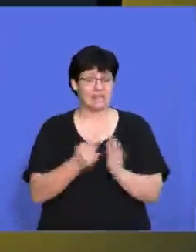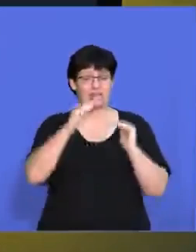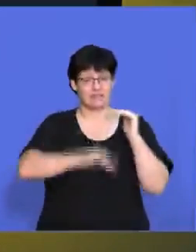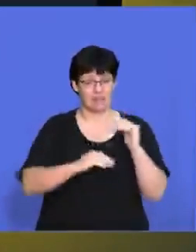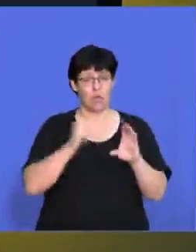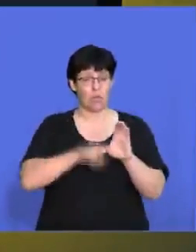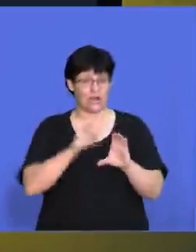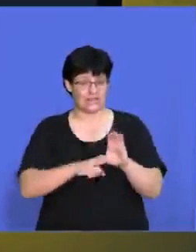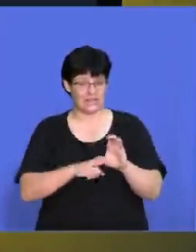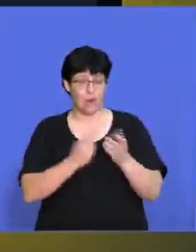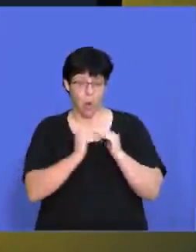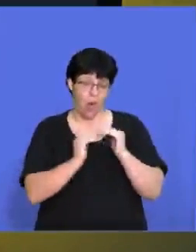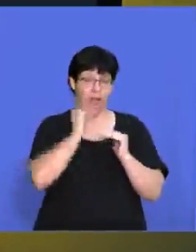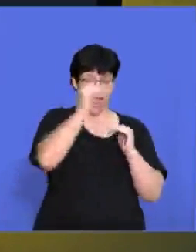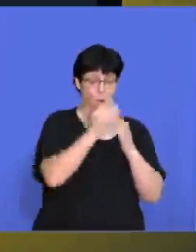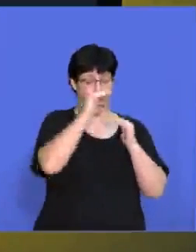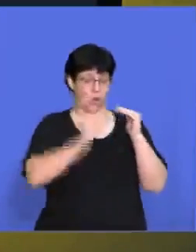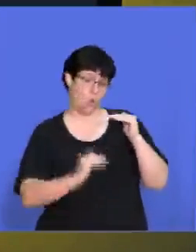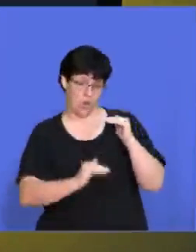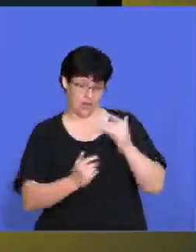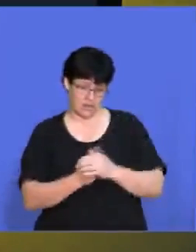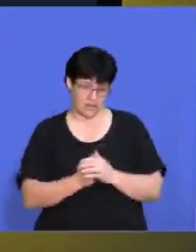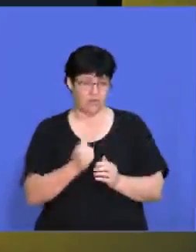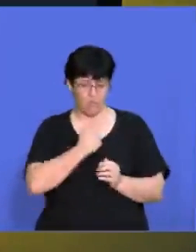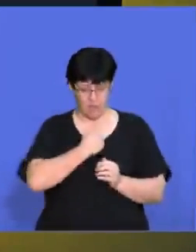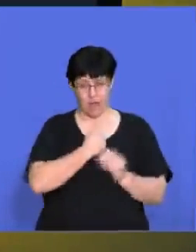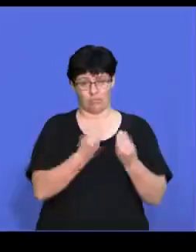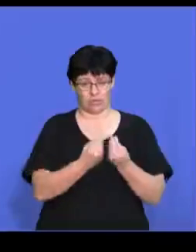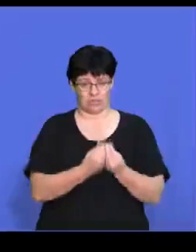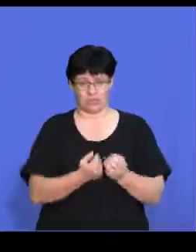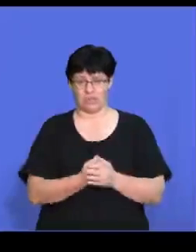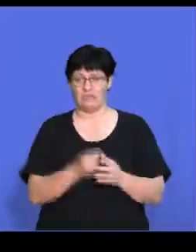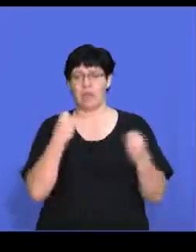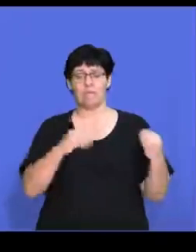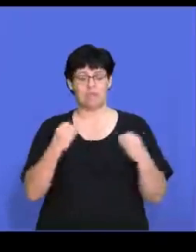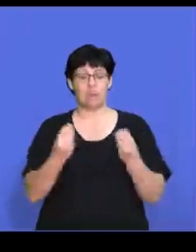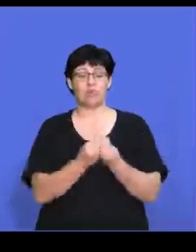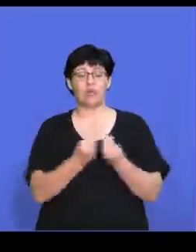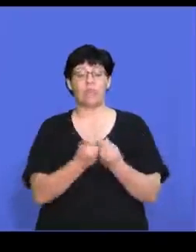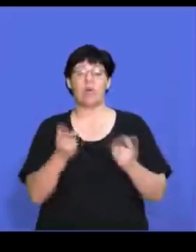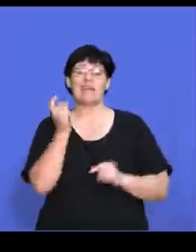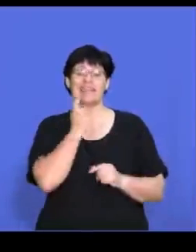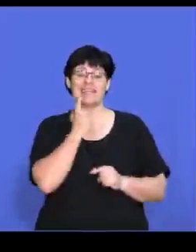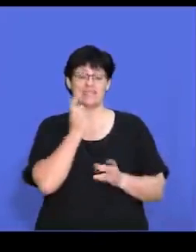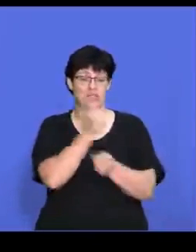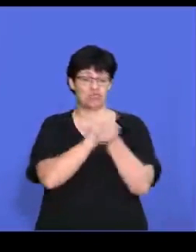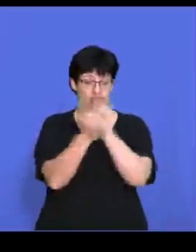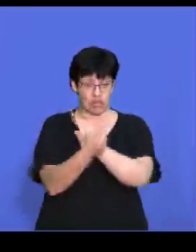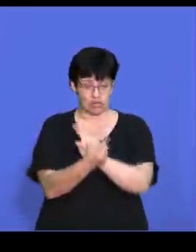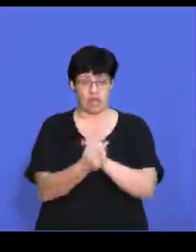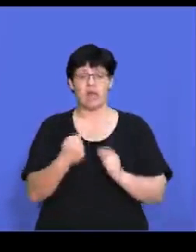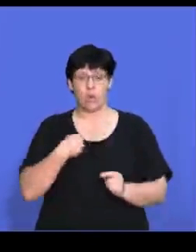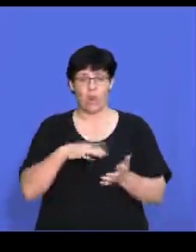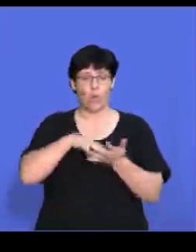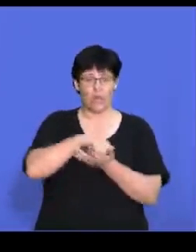substituted by a product that's superior or inferior to us? And if the businesses product can be easily be substituted,